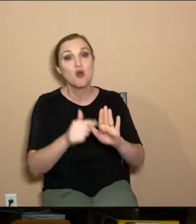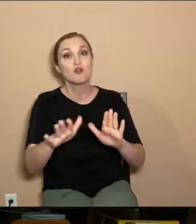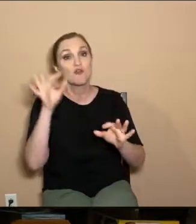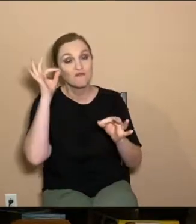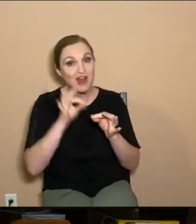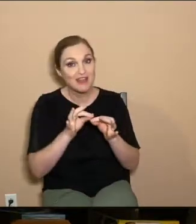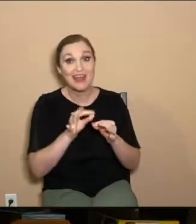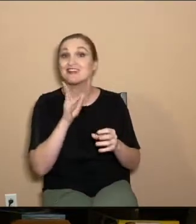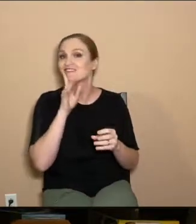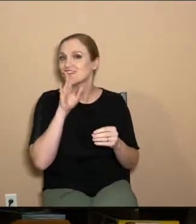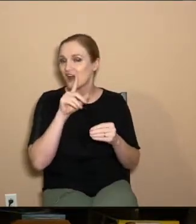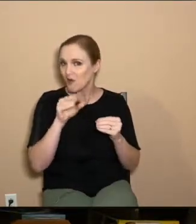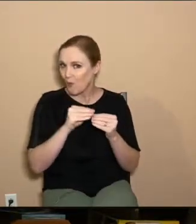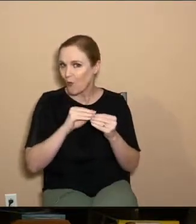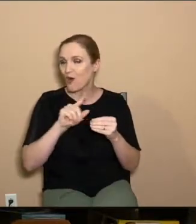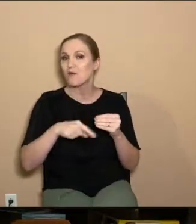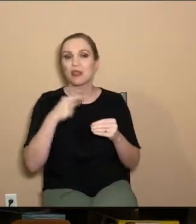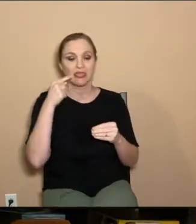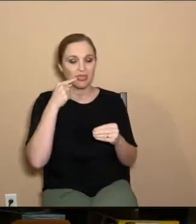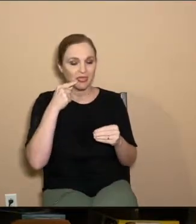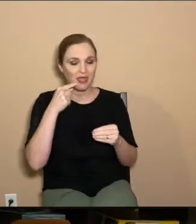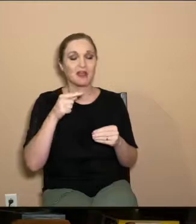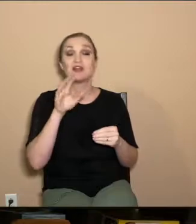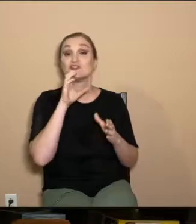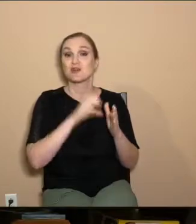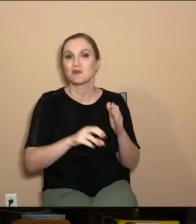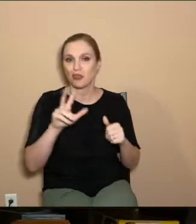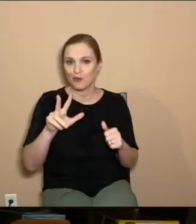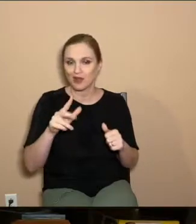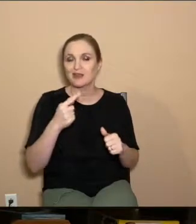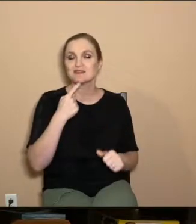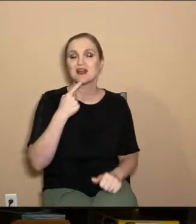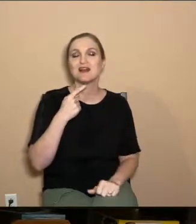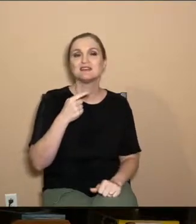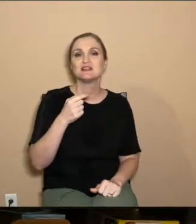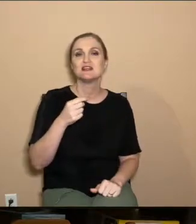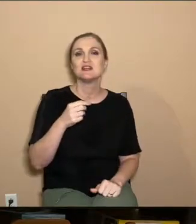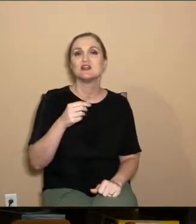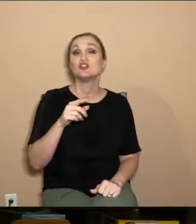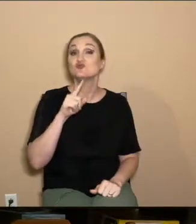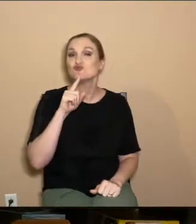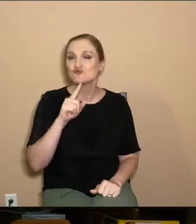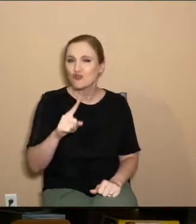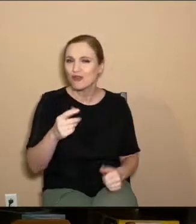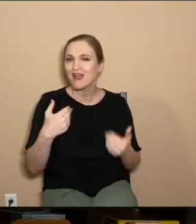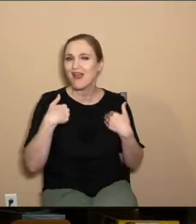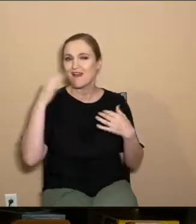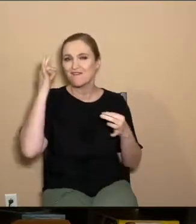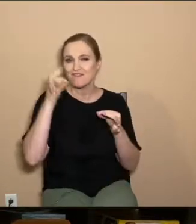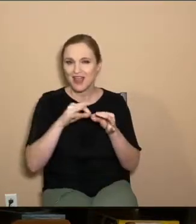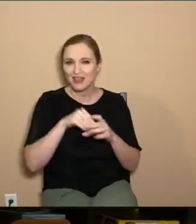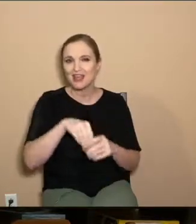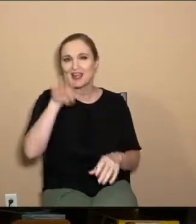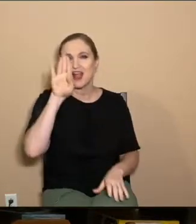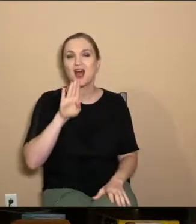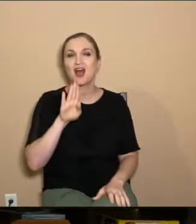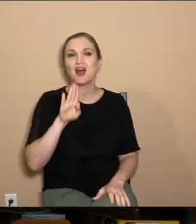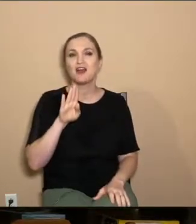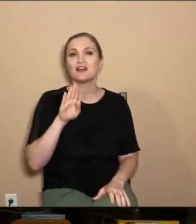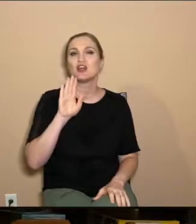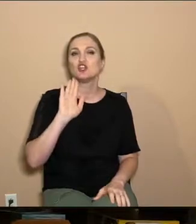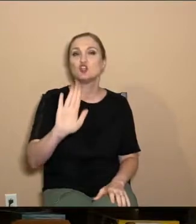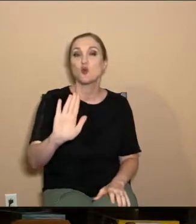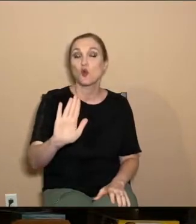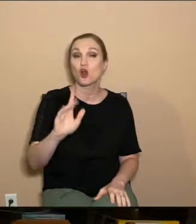tongue in chapter three. He says, you know, you, in order to truly have faith in God, your genuine, your